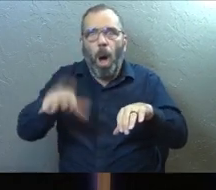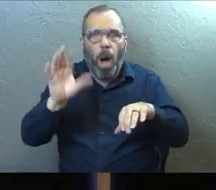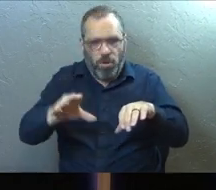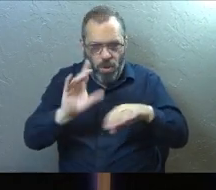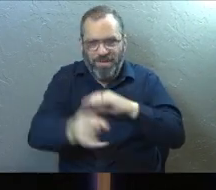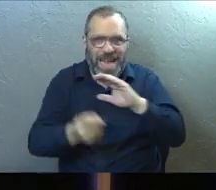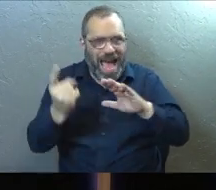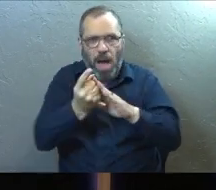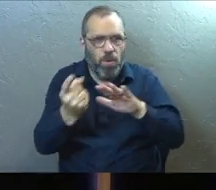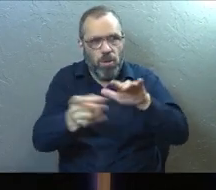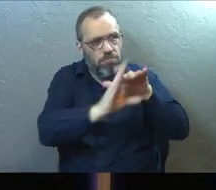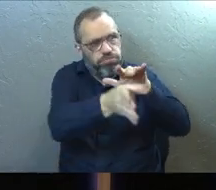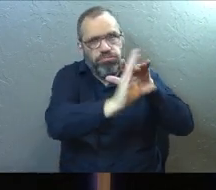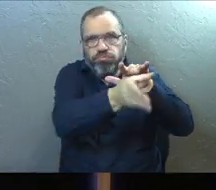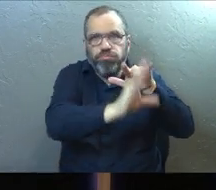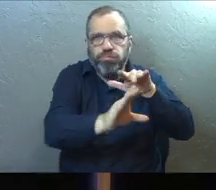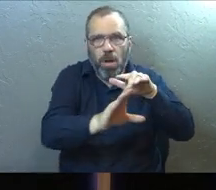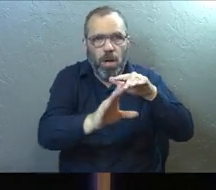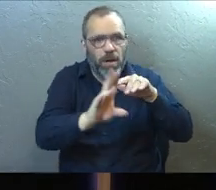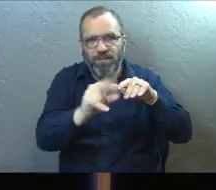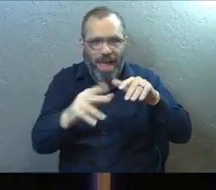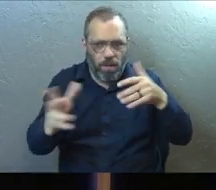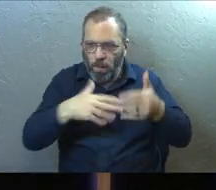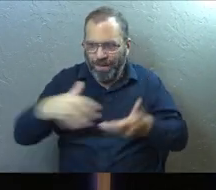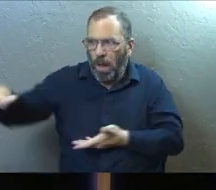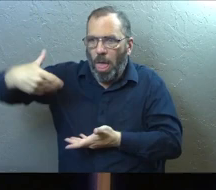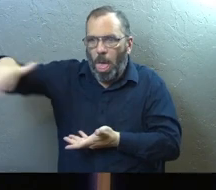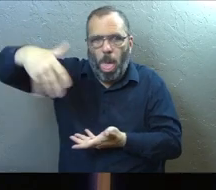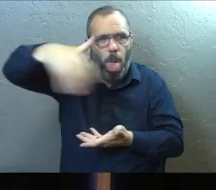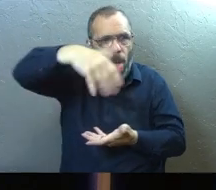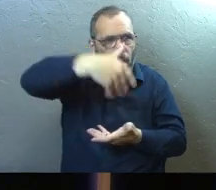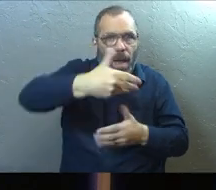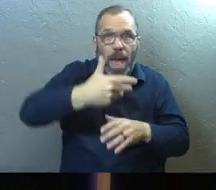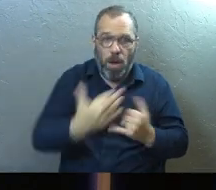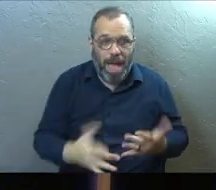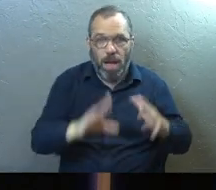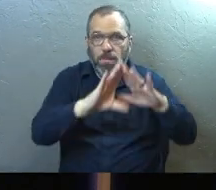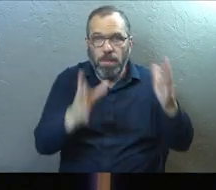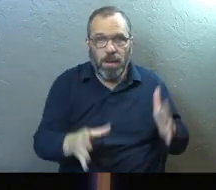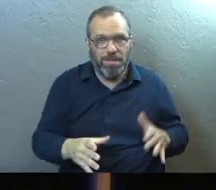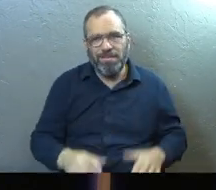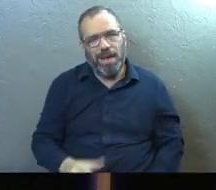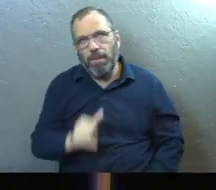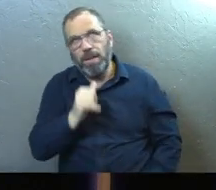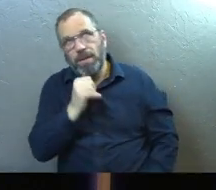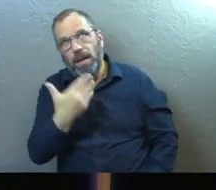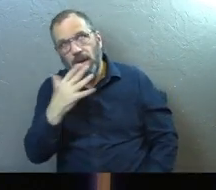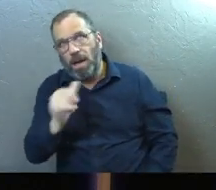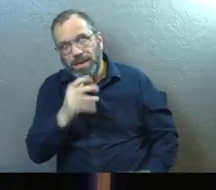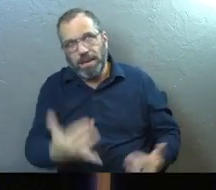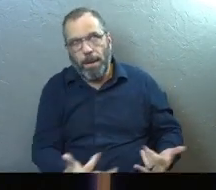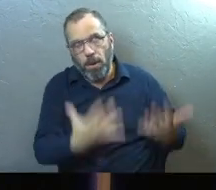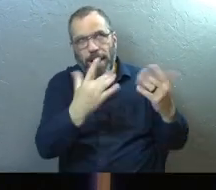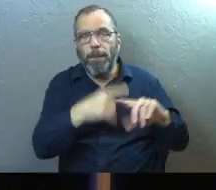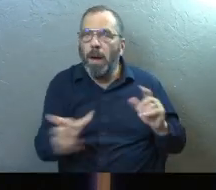you got an hour to pack your little minivan with whatever you can hold before your house burns down. It didn't, thank God.